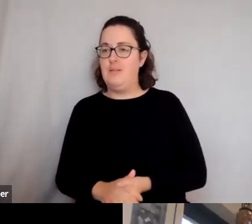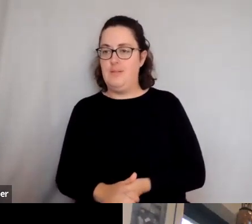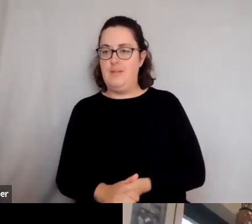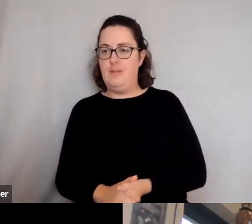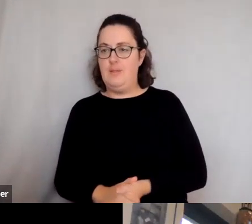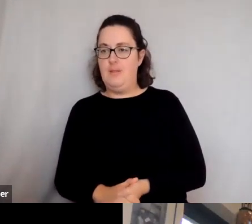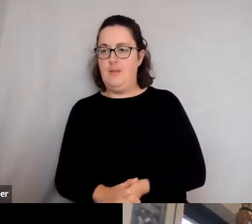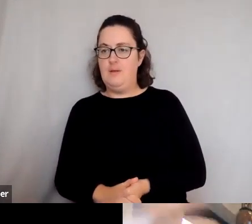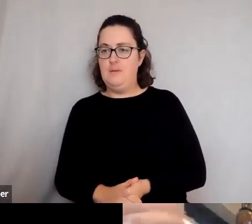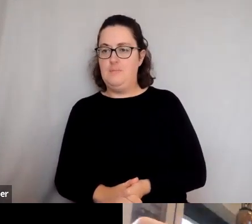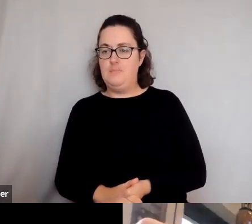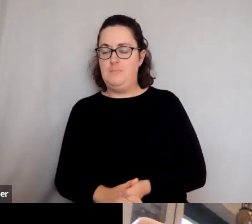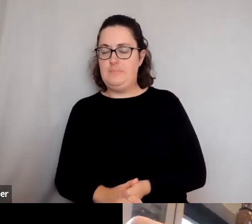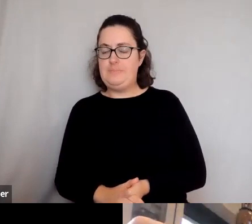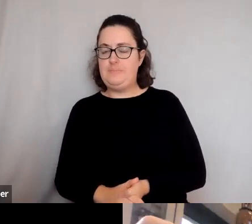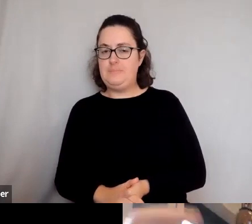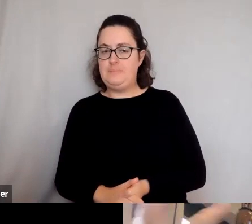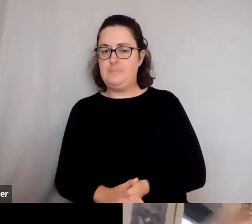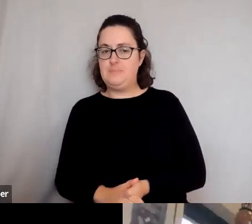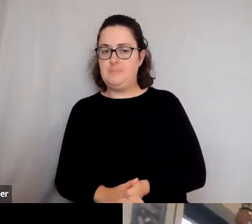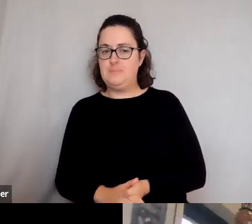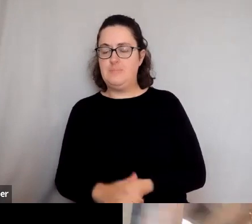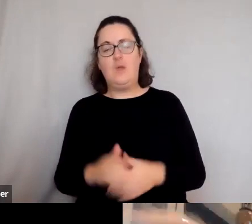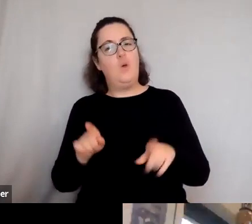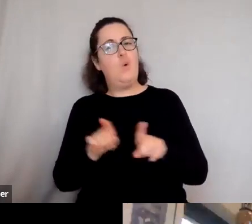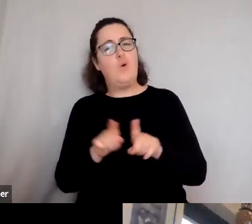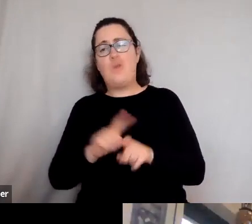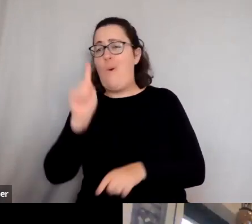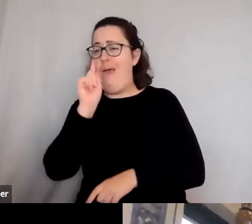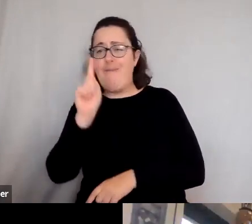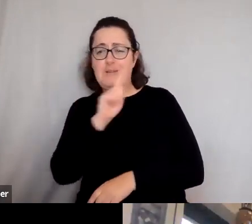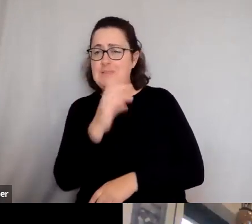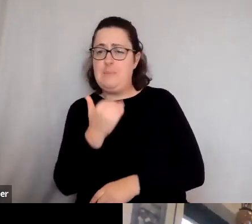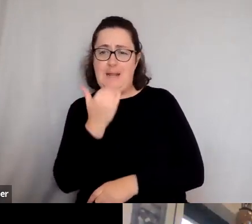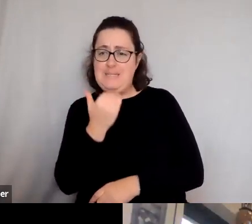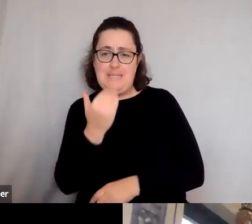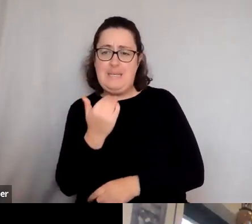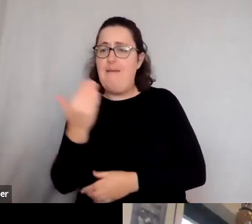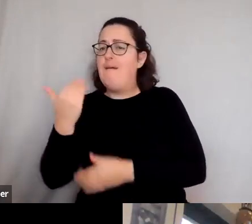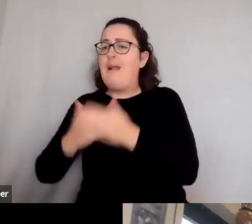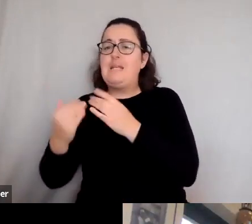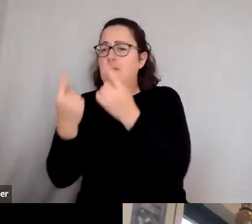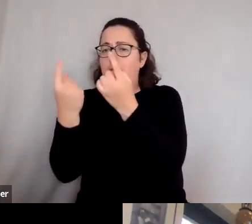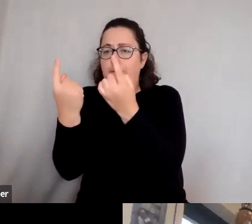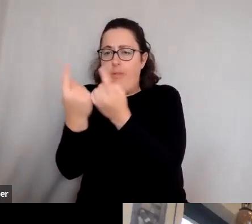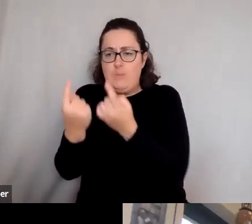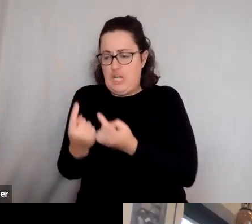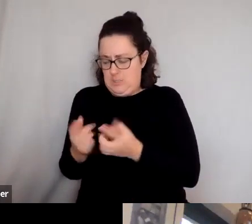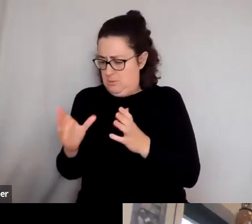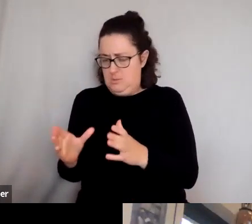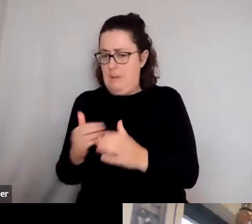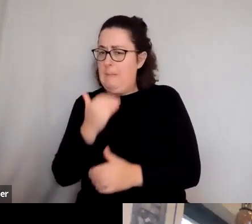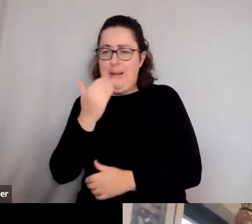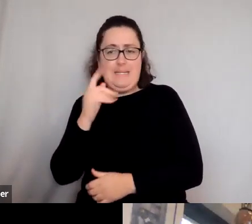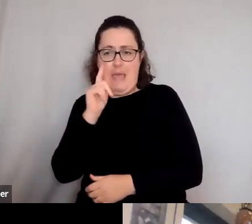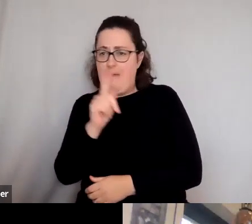lot of evidence for emperors, but also classical antiquity in general, that the people often don't